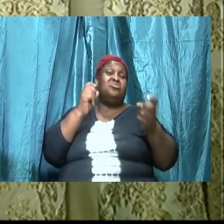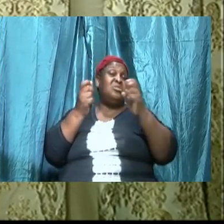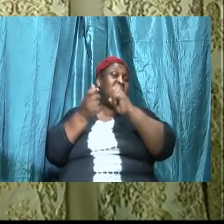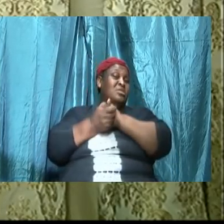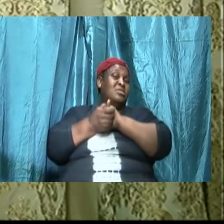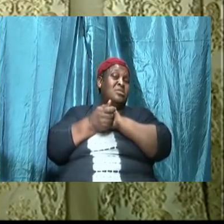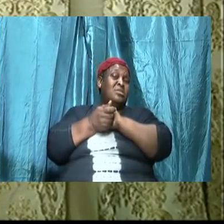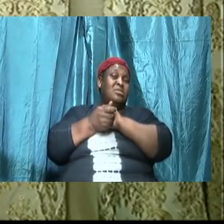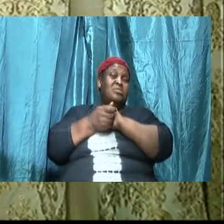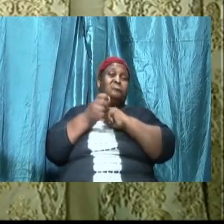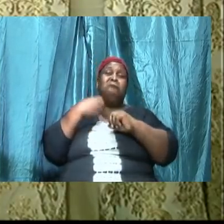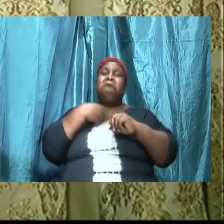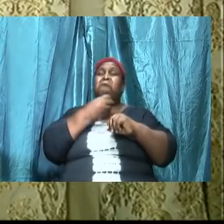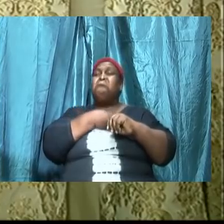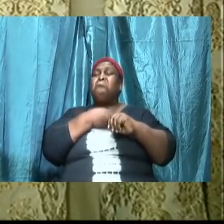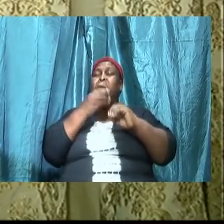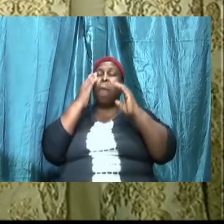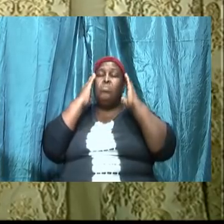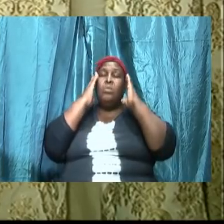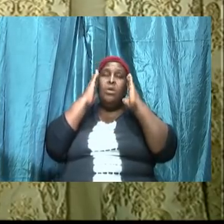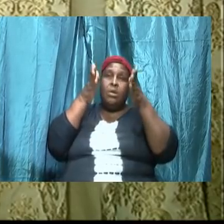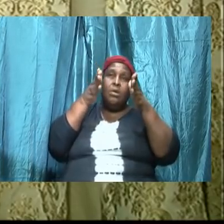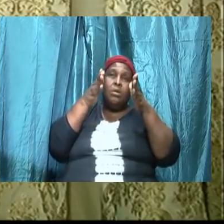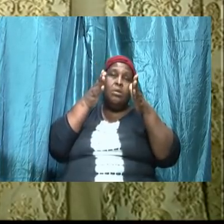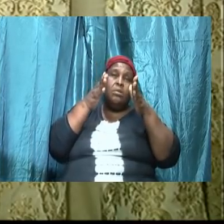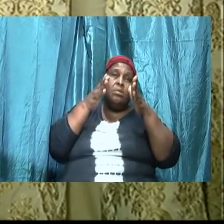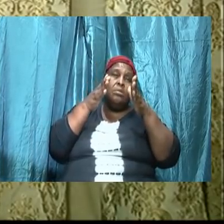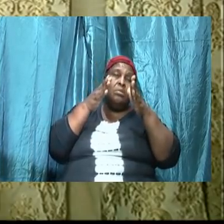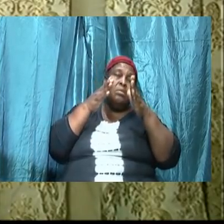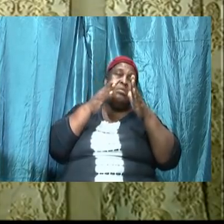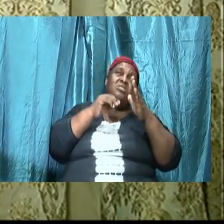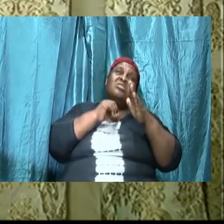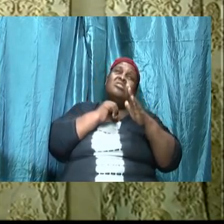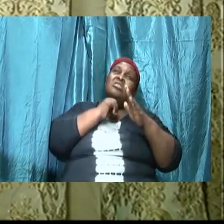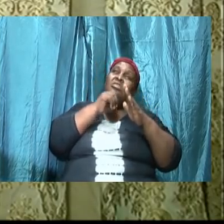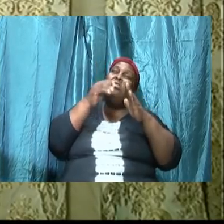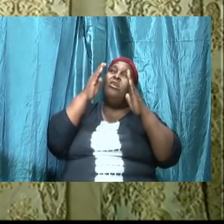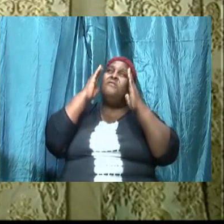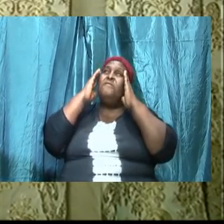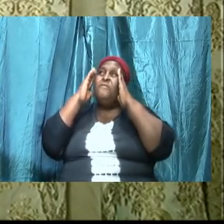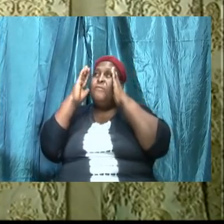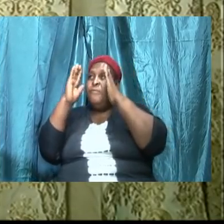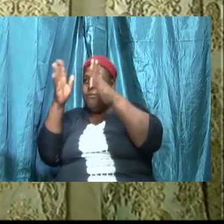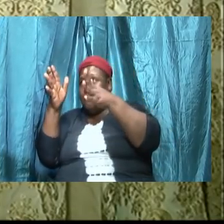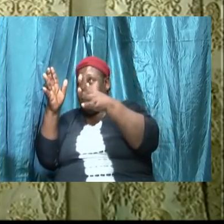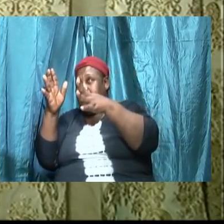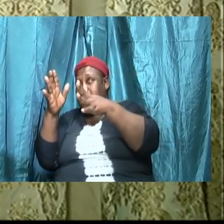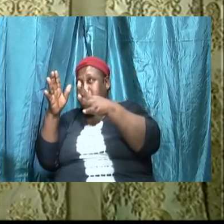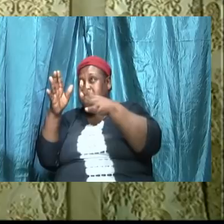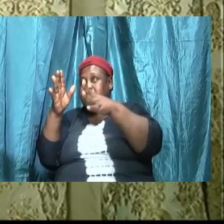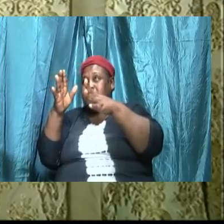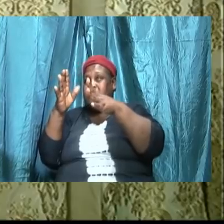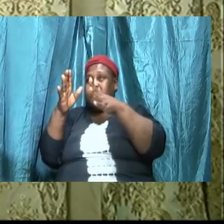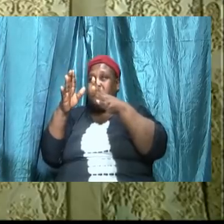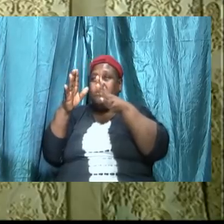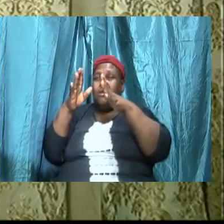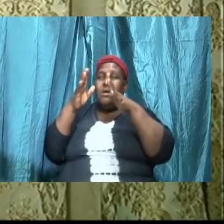from focusing on the word in the word and